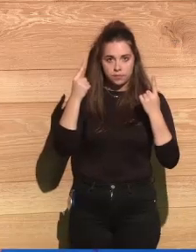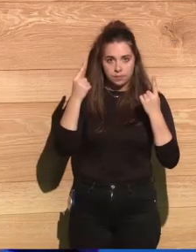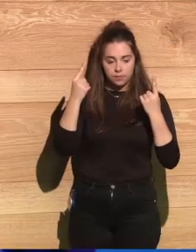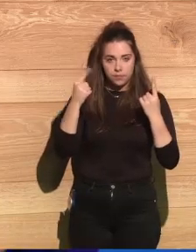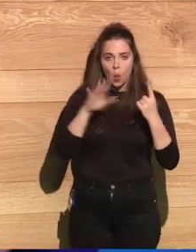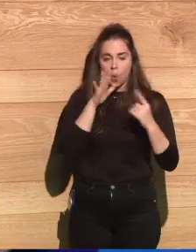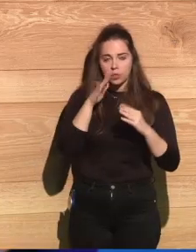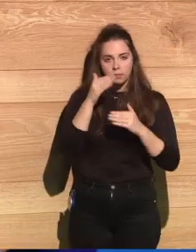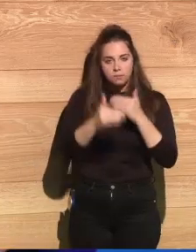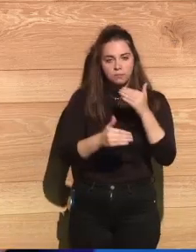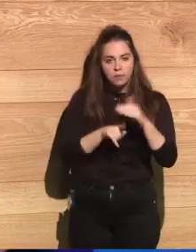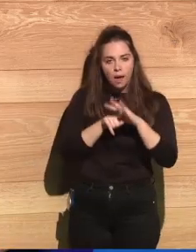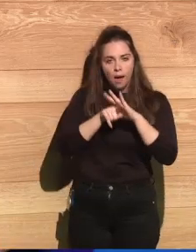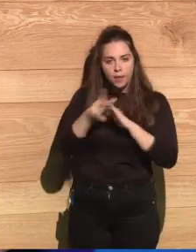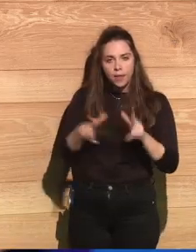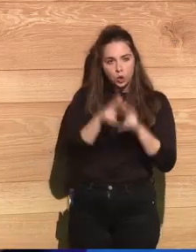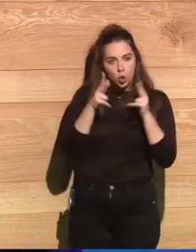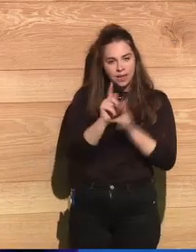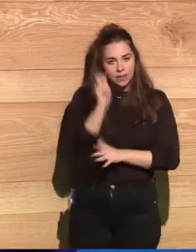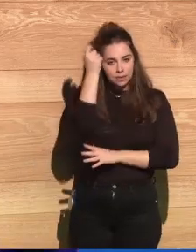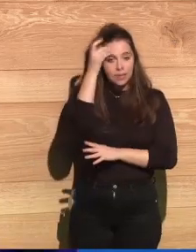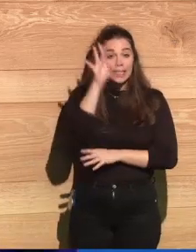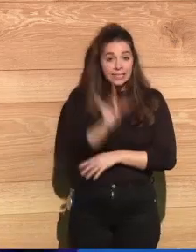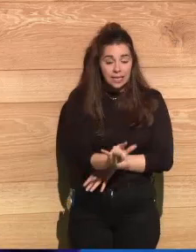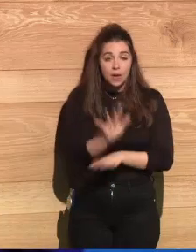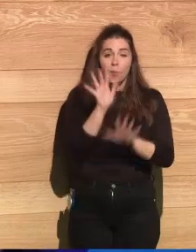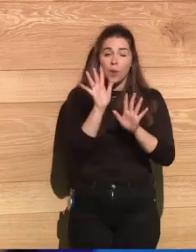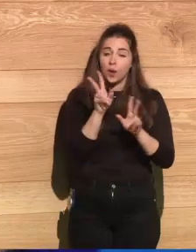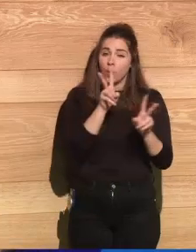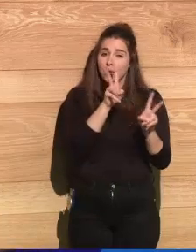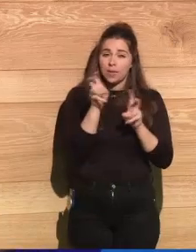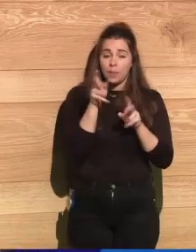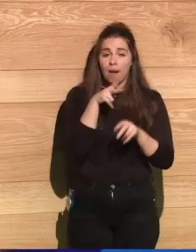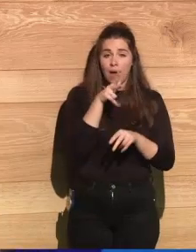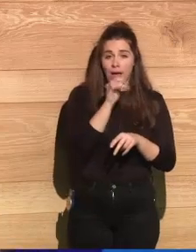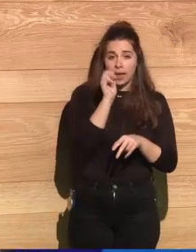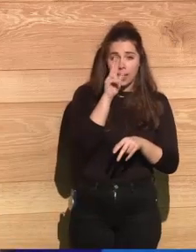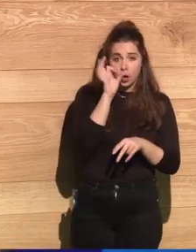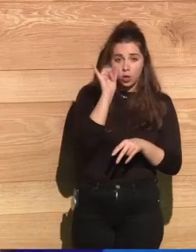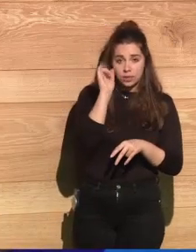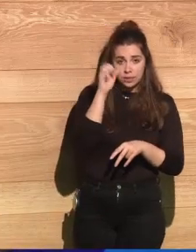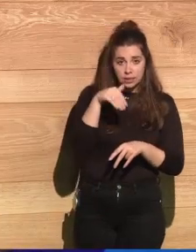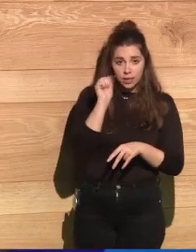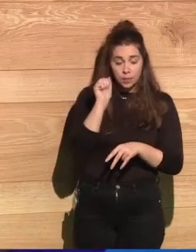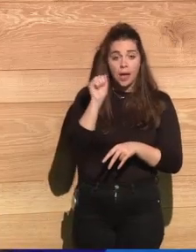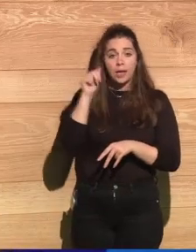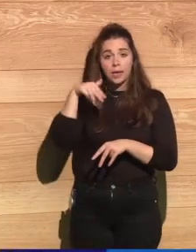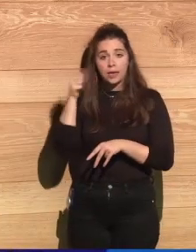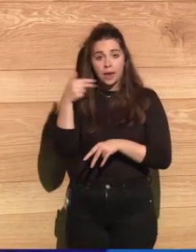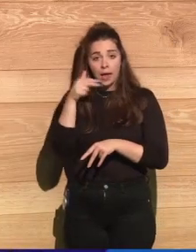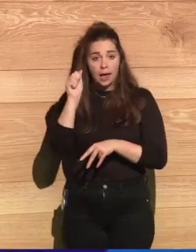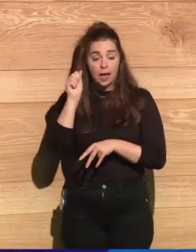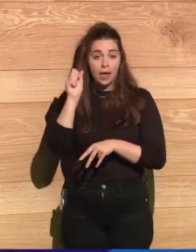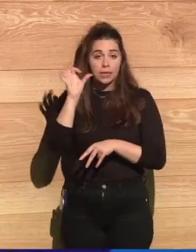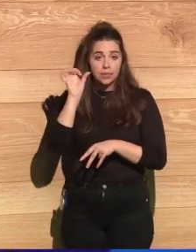As far as Hiroshima and Nagasaki were concerned, I think he